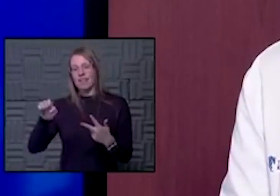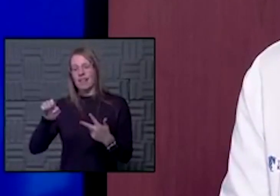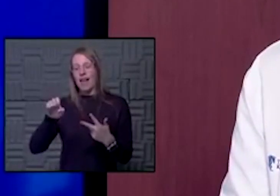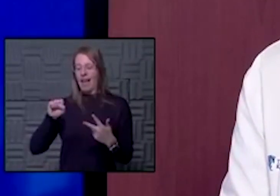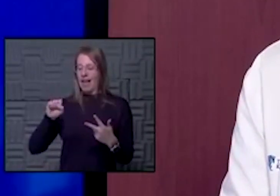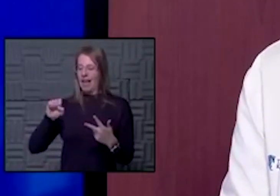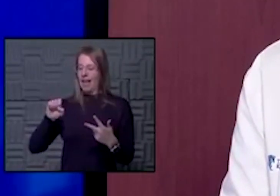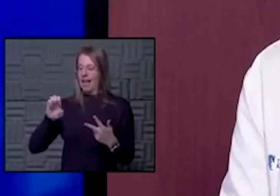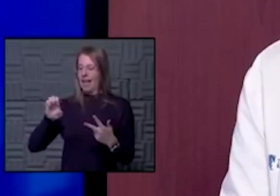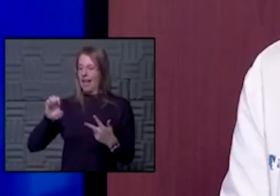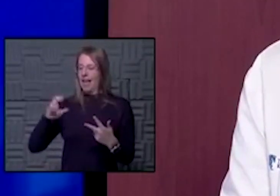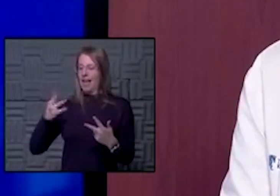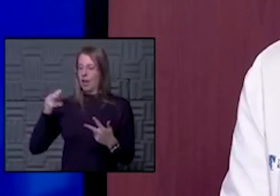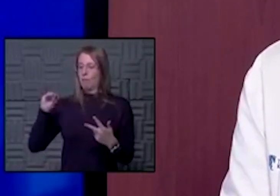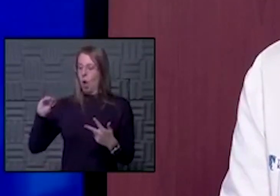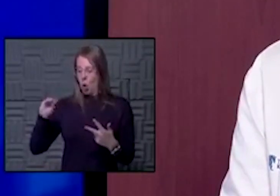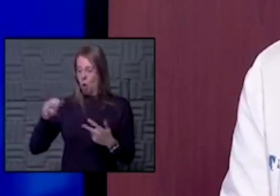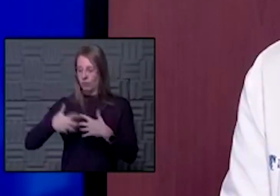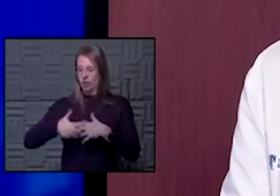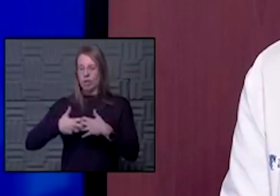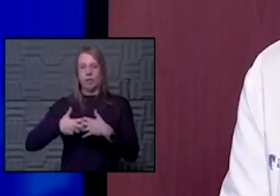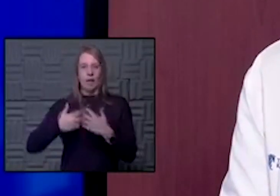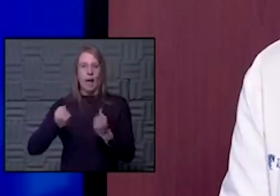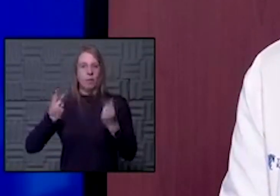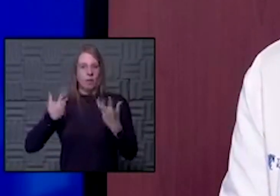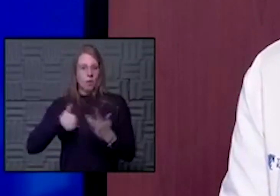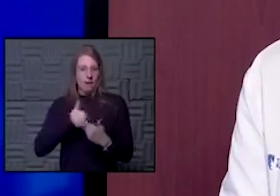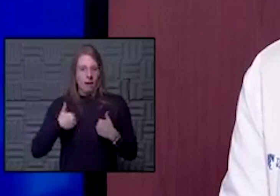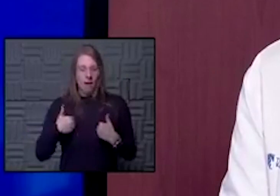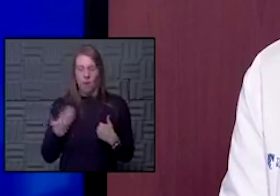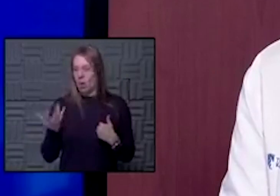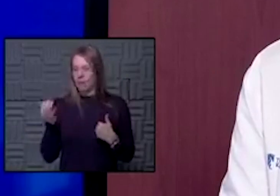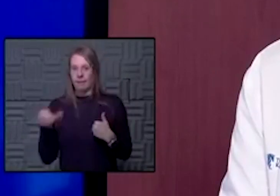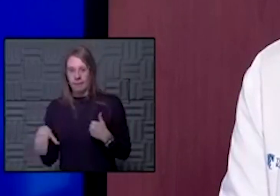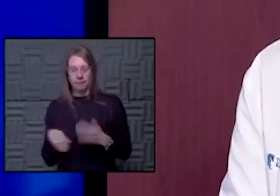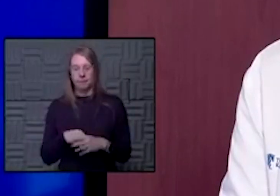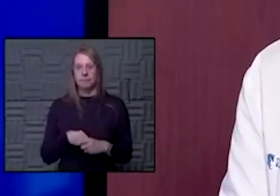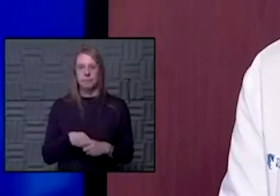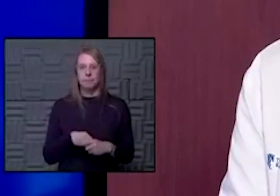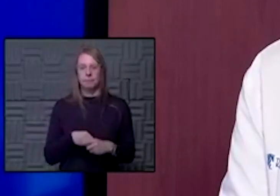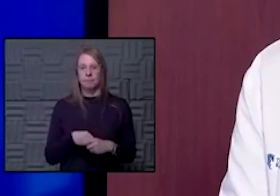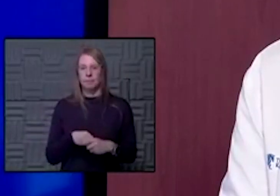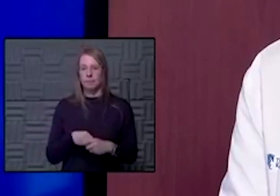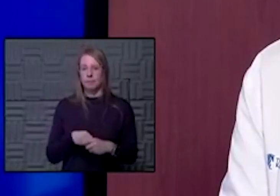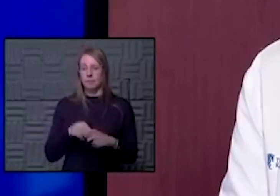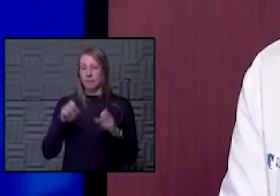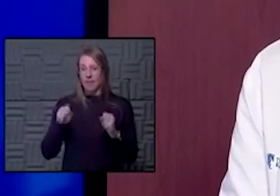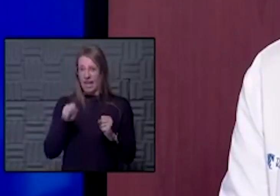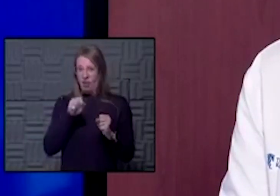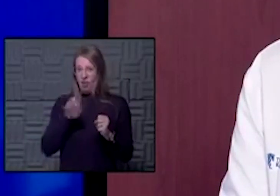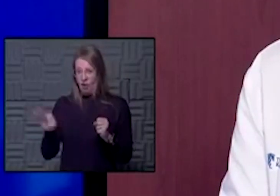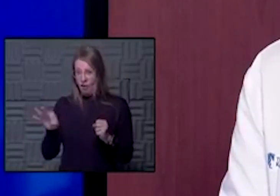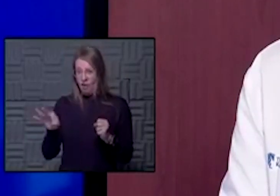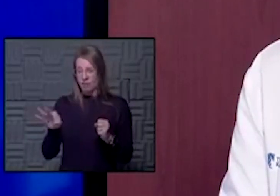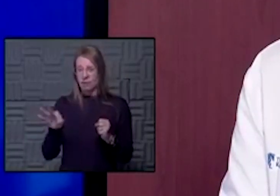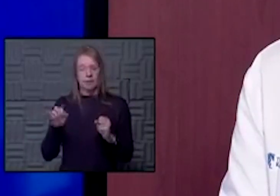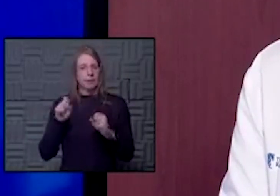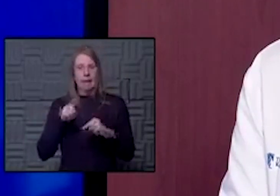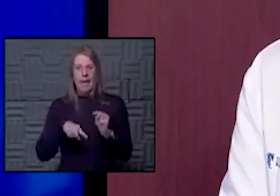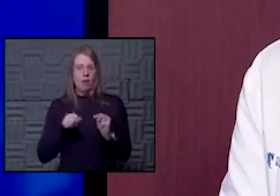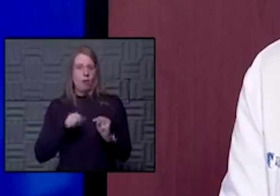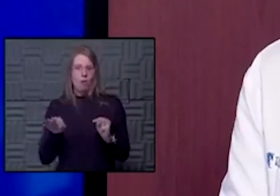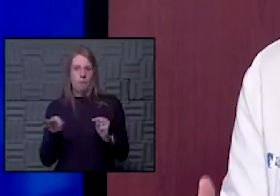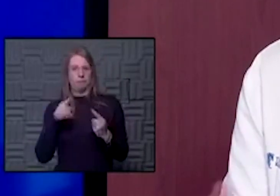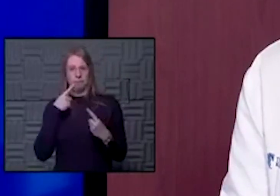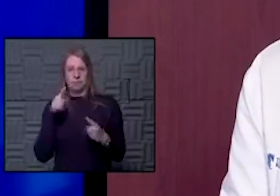machines now. How many do we have? And just, can you come off of them? Yeah, you can come off of them.